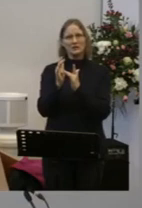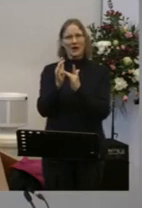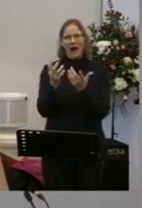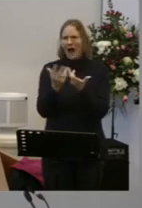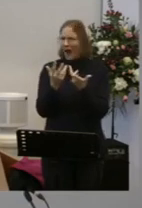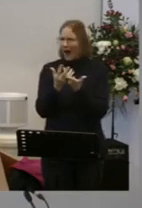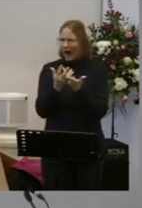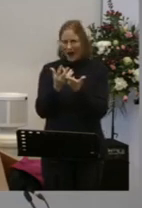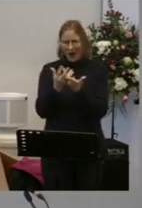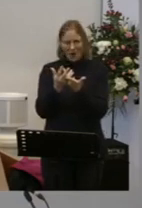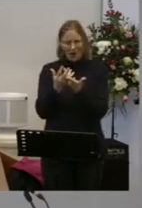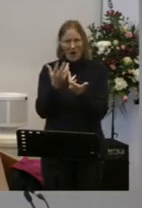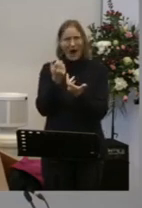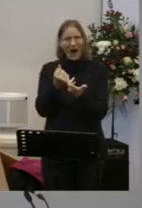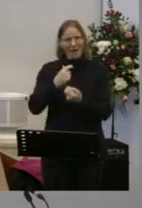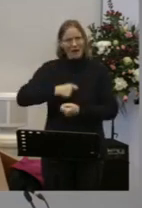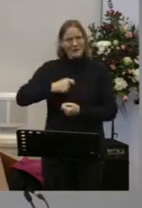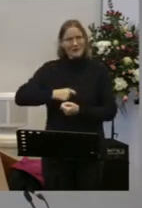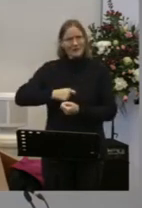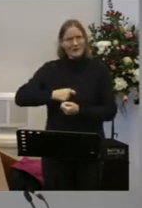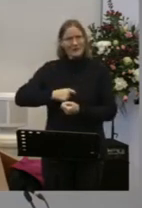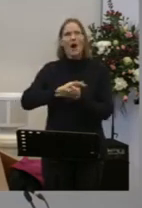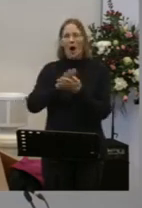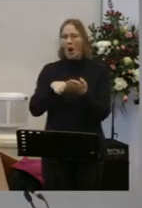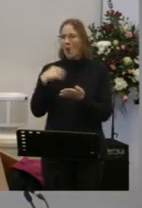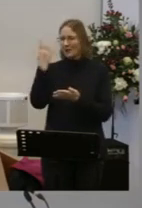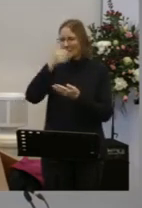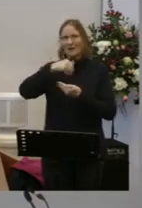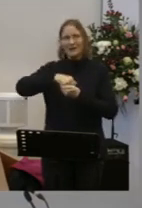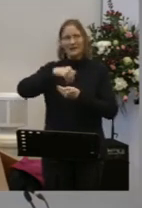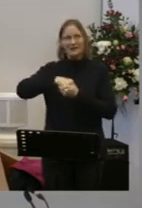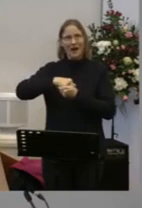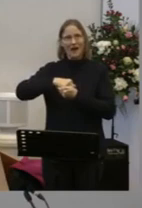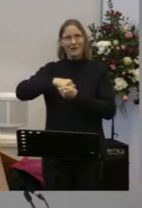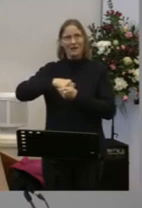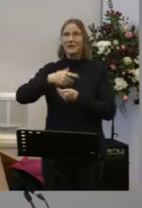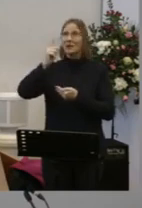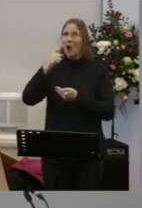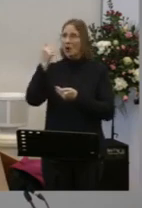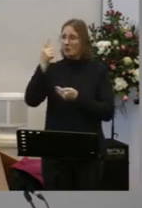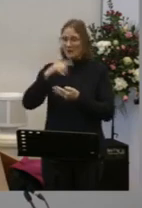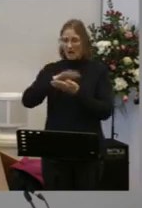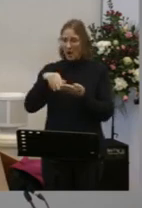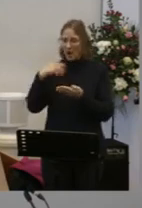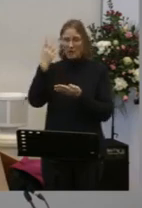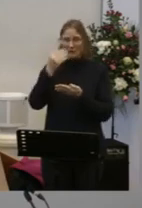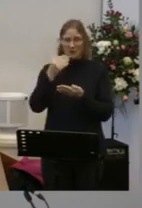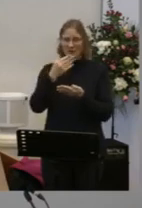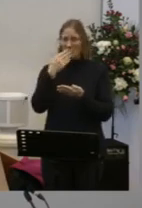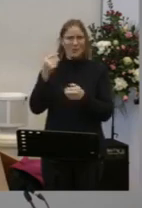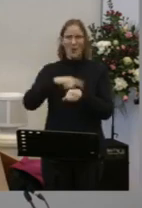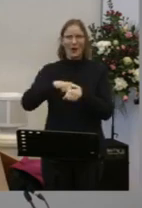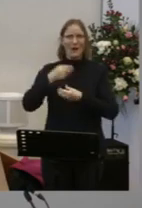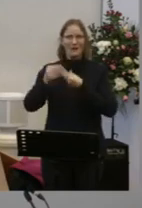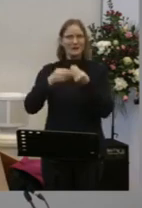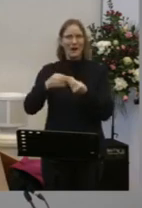God within us Prompting us Leading us Changing us The Holy Spirit There's a lot of things I haven't got time to get into